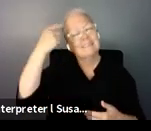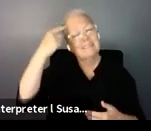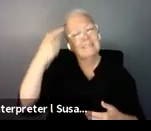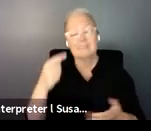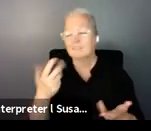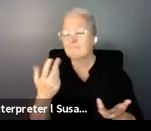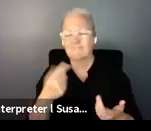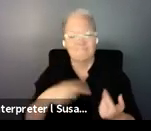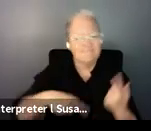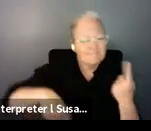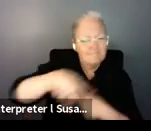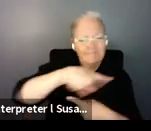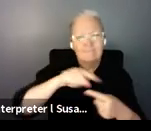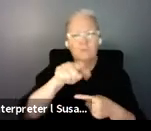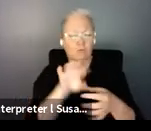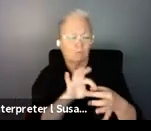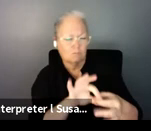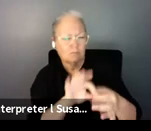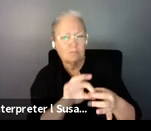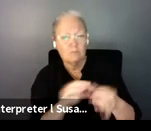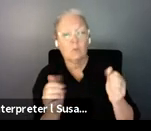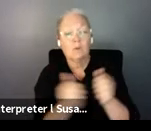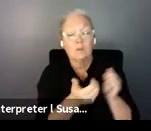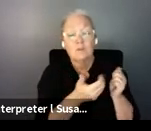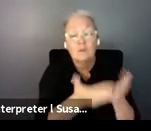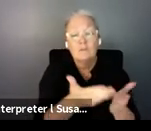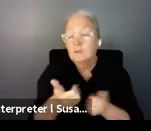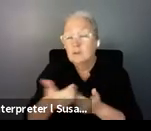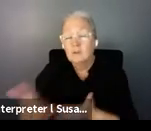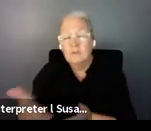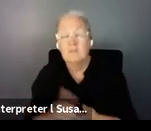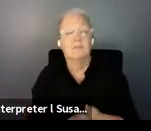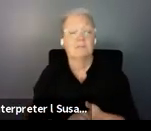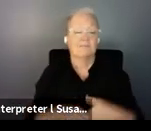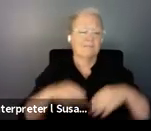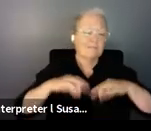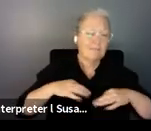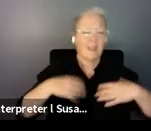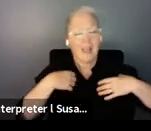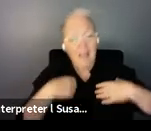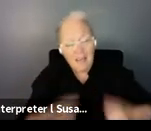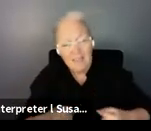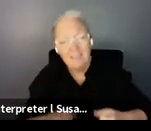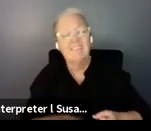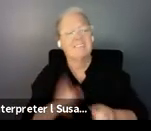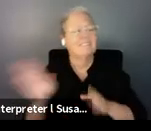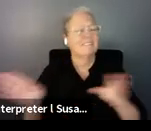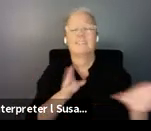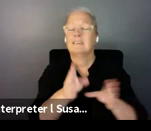relationships that the social affairs ministries, these health ministries have with communities is critical.